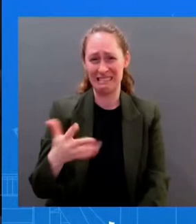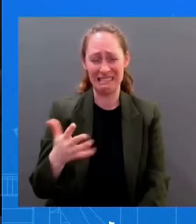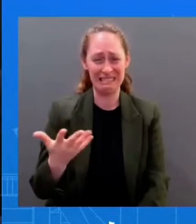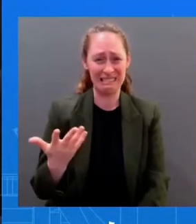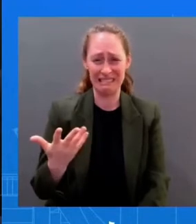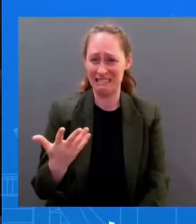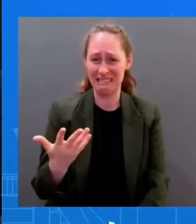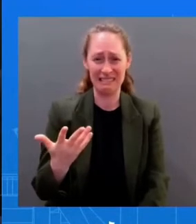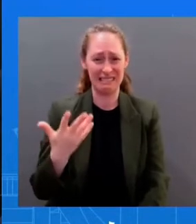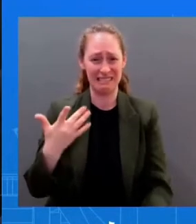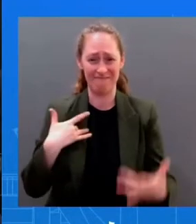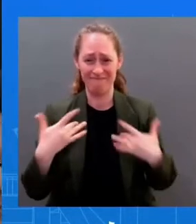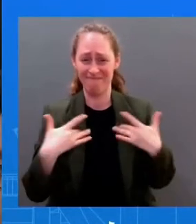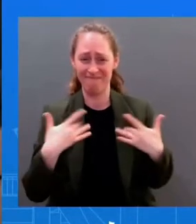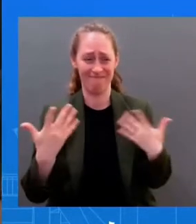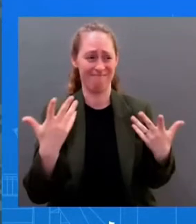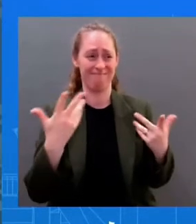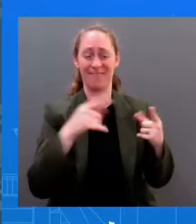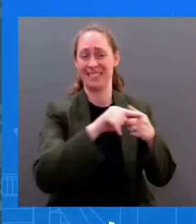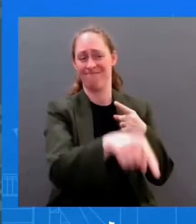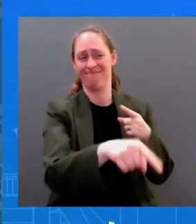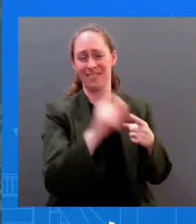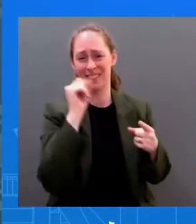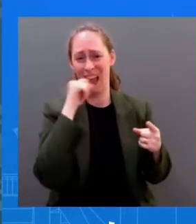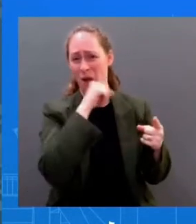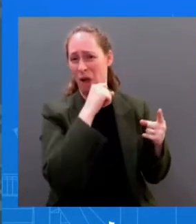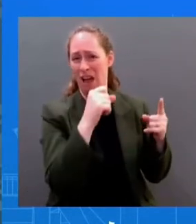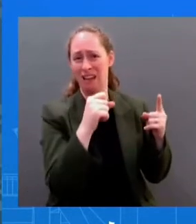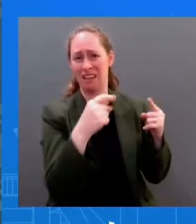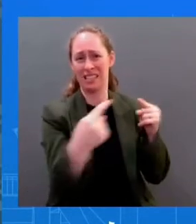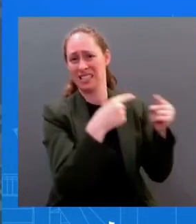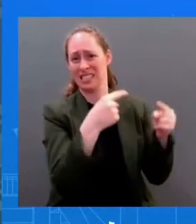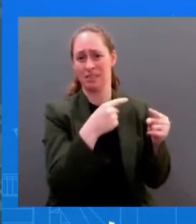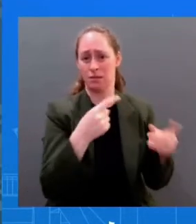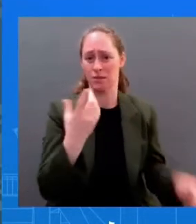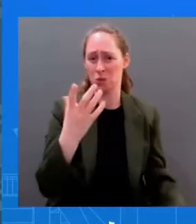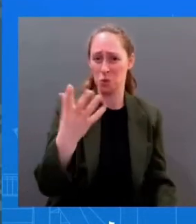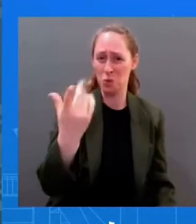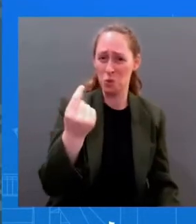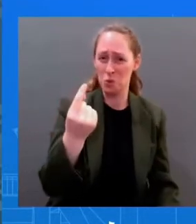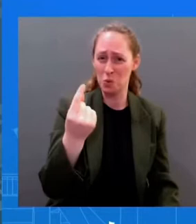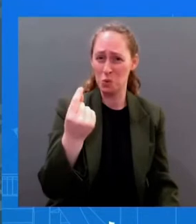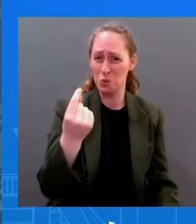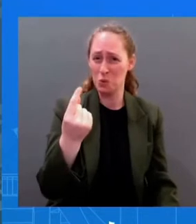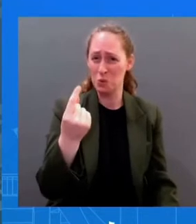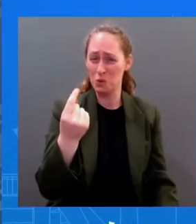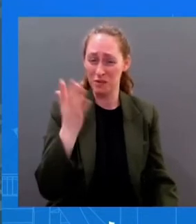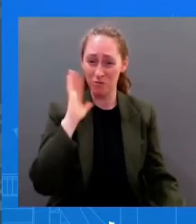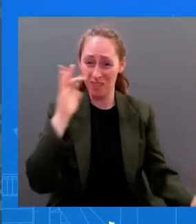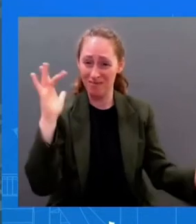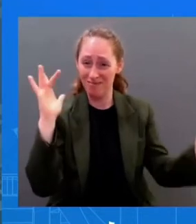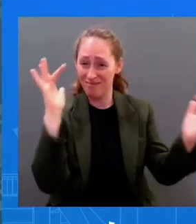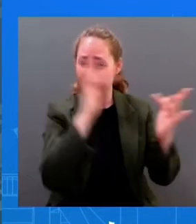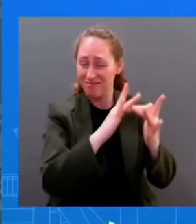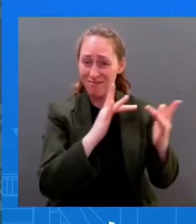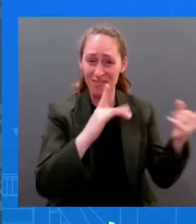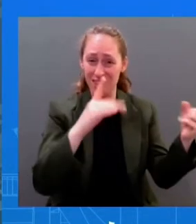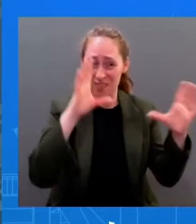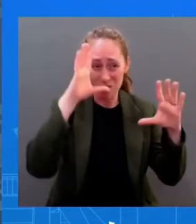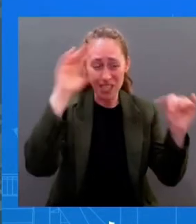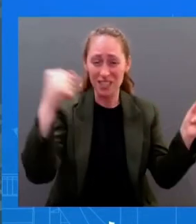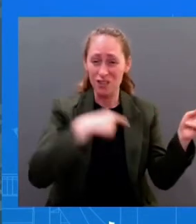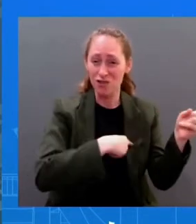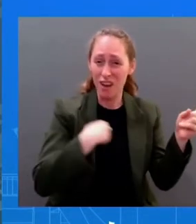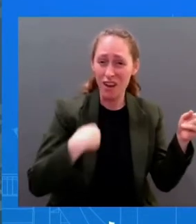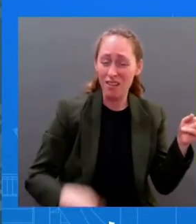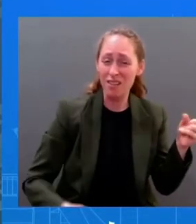speak with President Xi Jinping? So let me just say this. Since you asked a question about China, the National Security